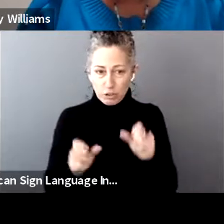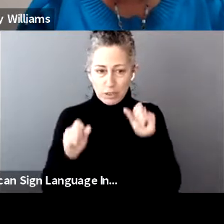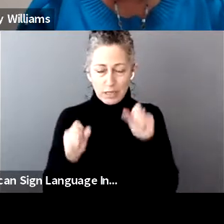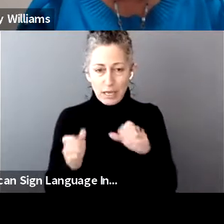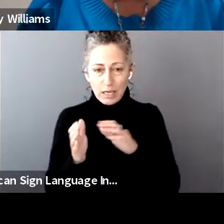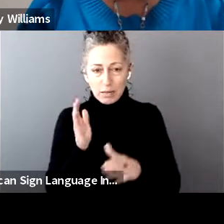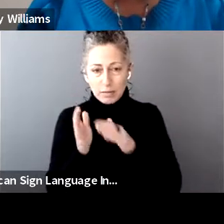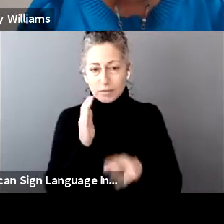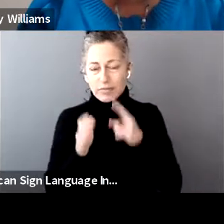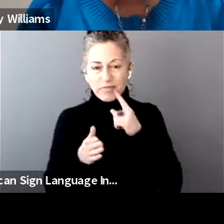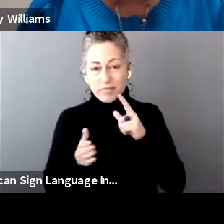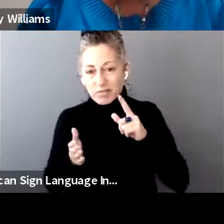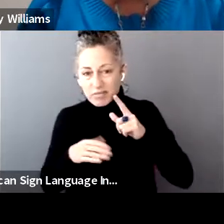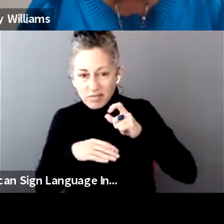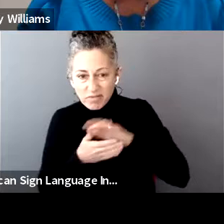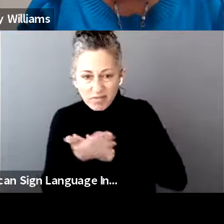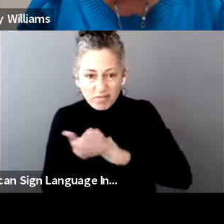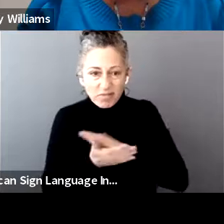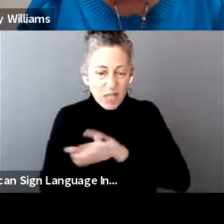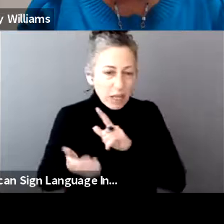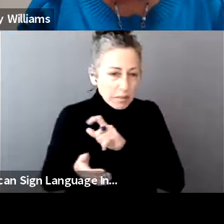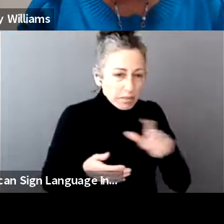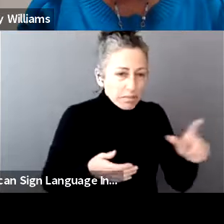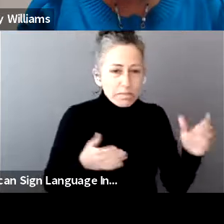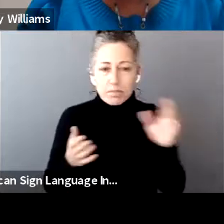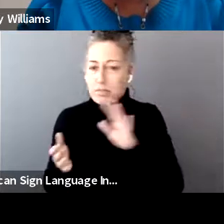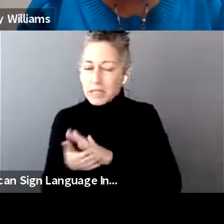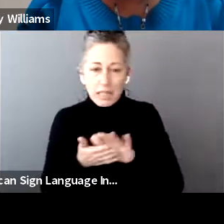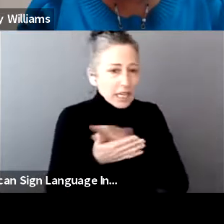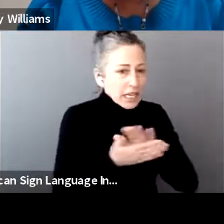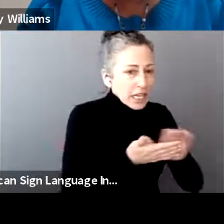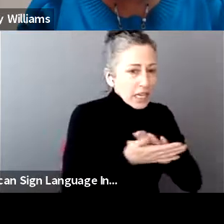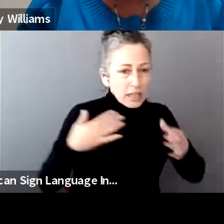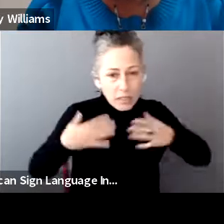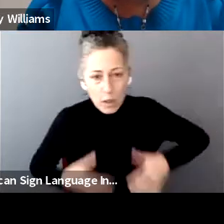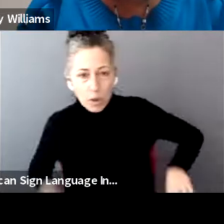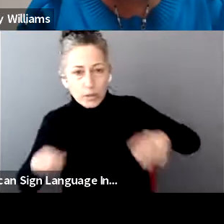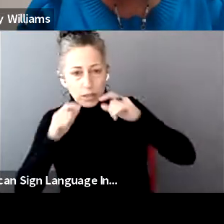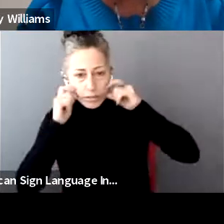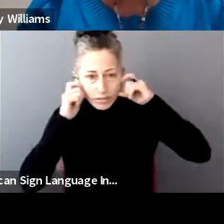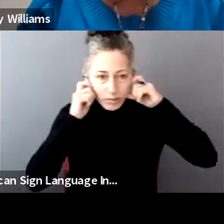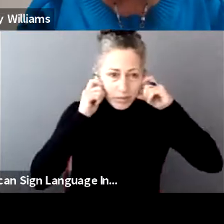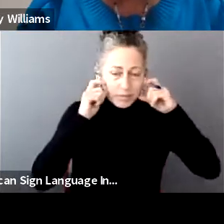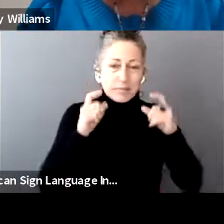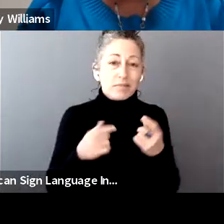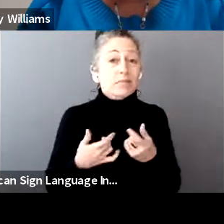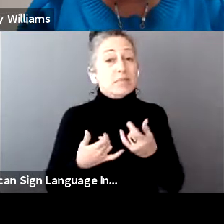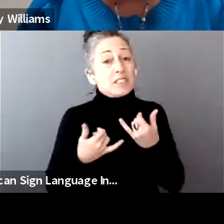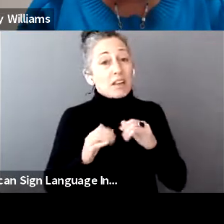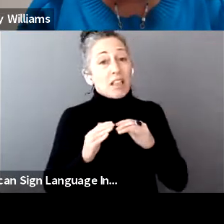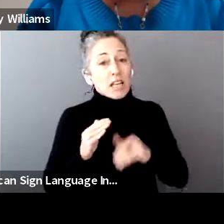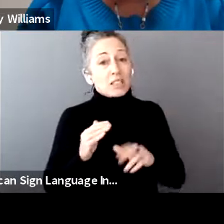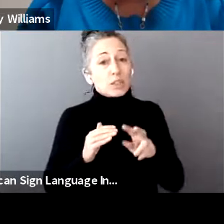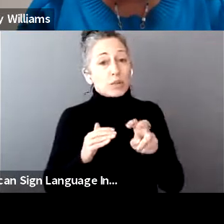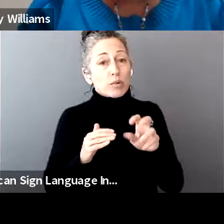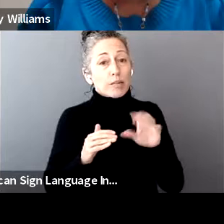disinfectants, PPE equipment. Unfortunately, the amount that you can write off did not maximize. It is still at the $250